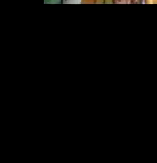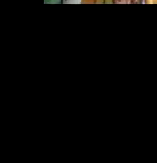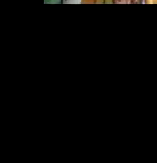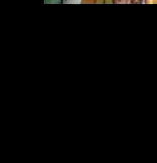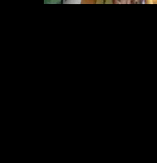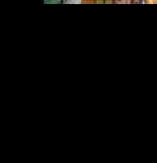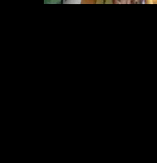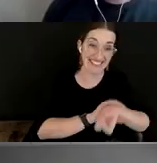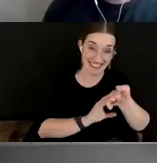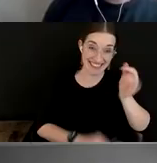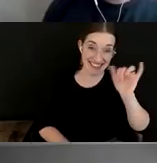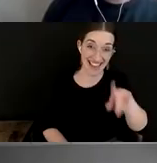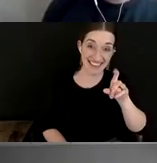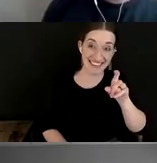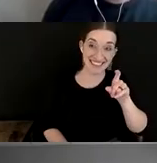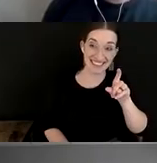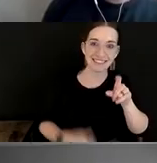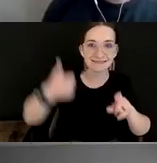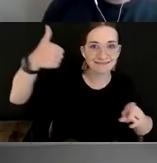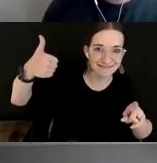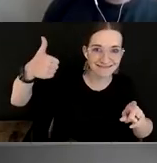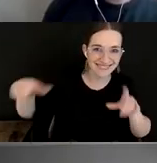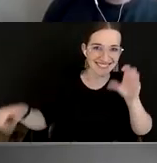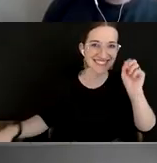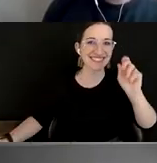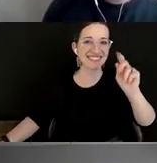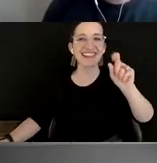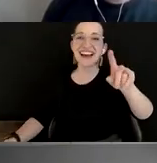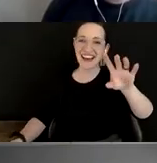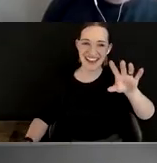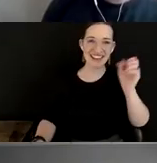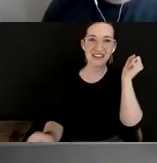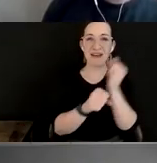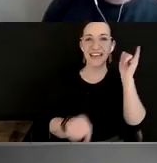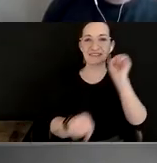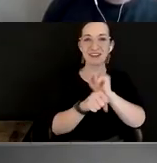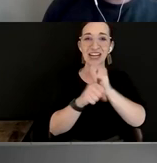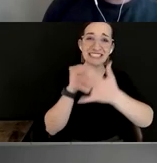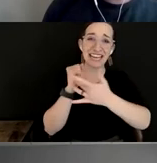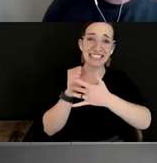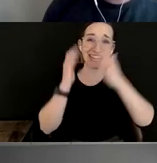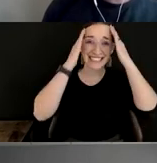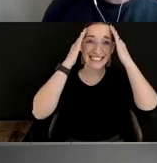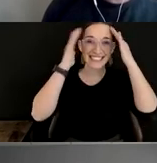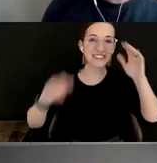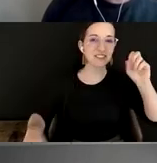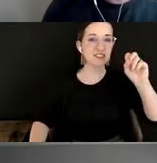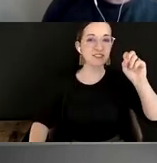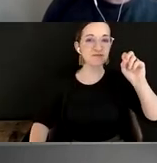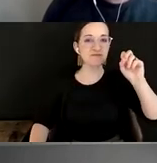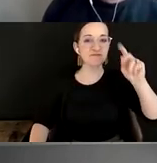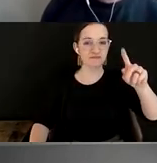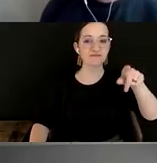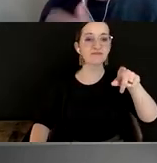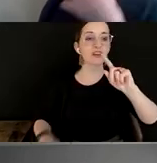How about this view? All right. See, we can make technology work for us. All right. I should also say that when you